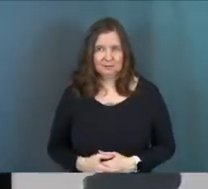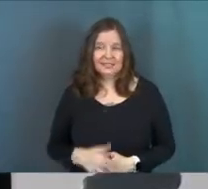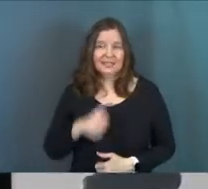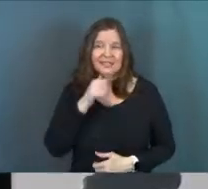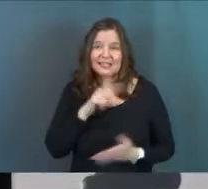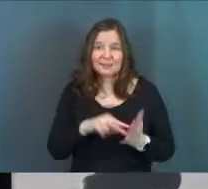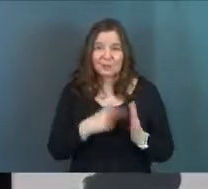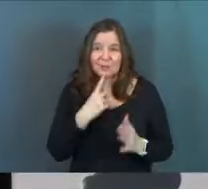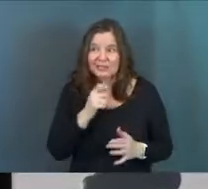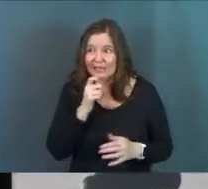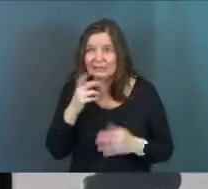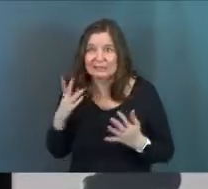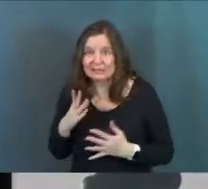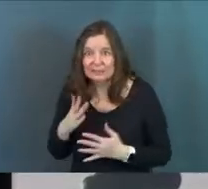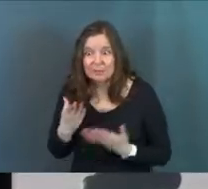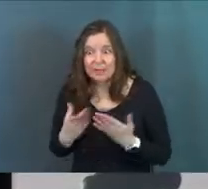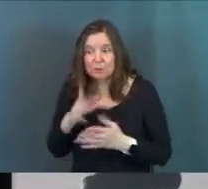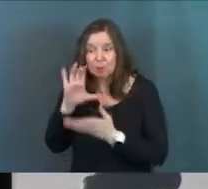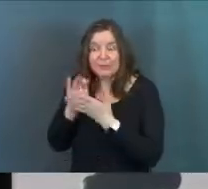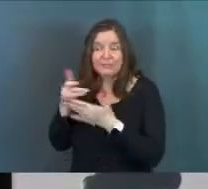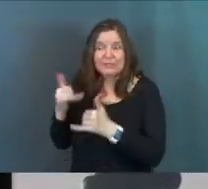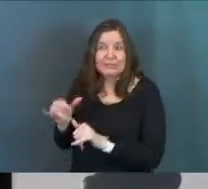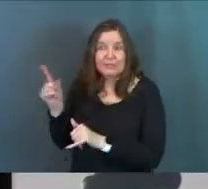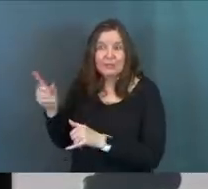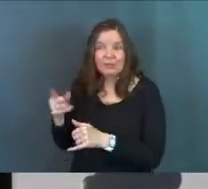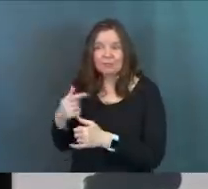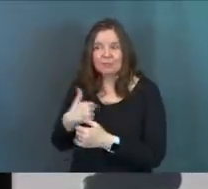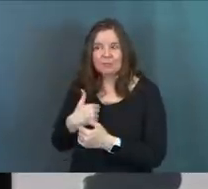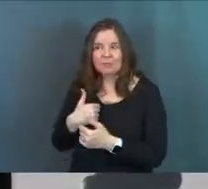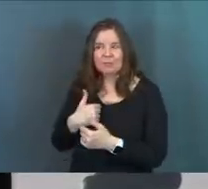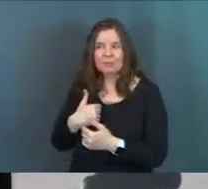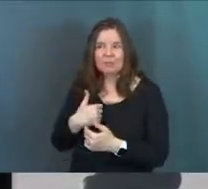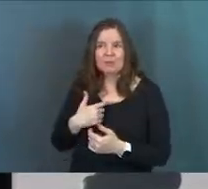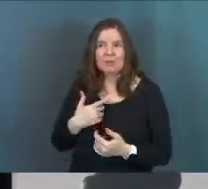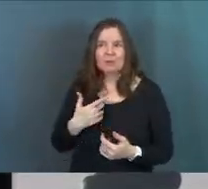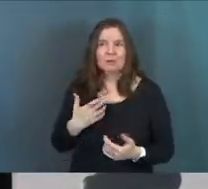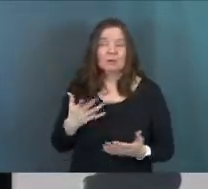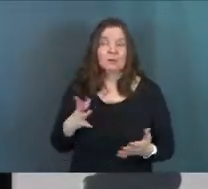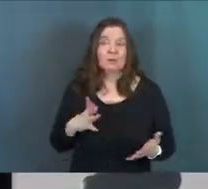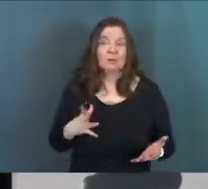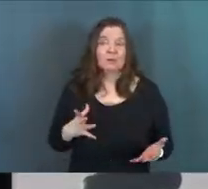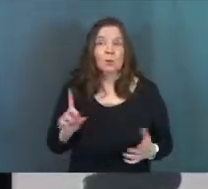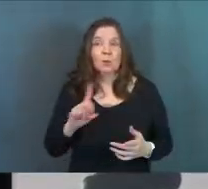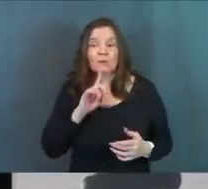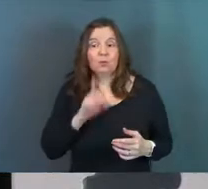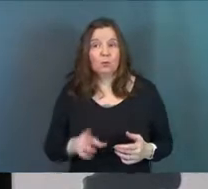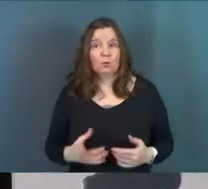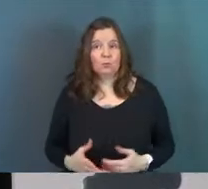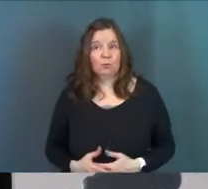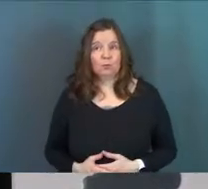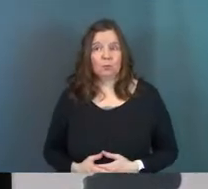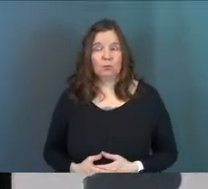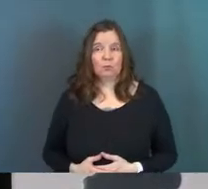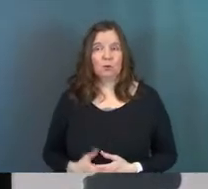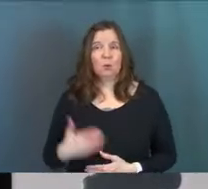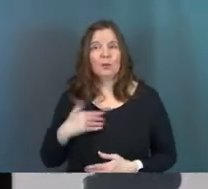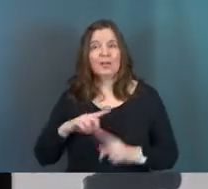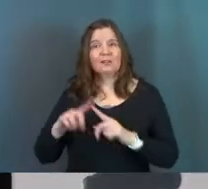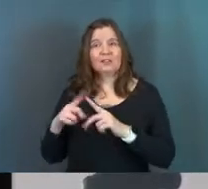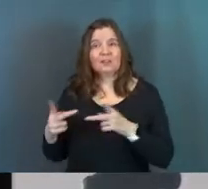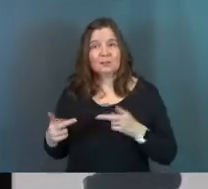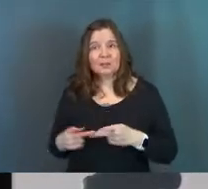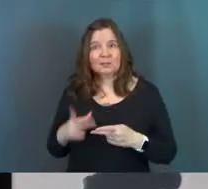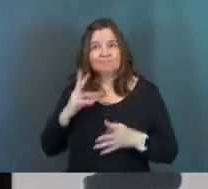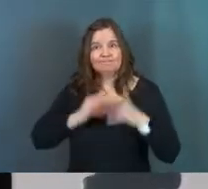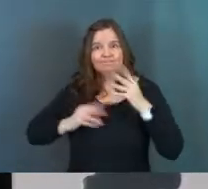not mean that you've said he doesn't exist. doesn't mean, I mean, maybe you have. Maybe you have straight up said, I don't follow him. And again, that's wherever you're at. We all have different